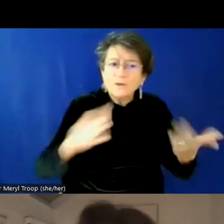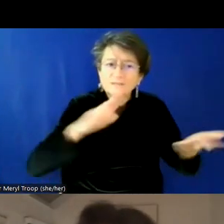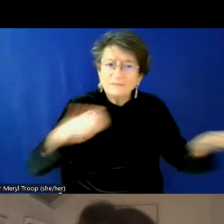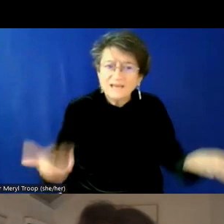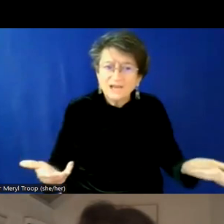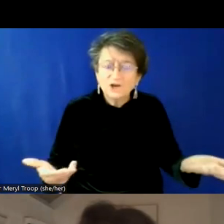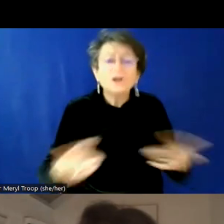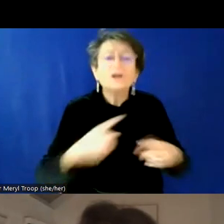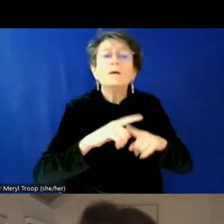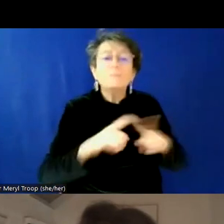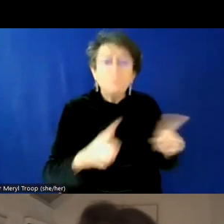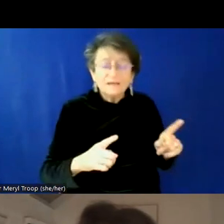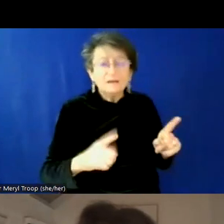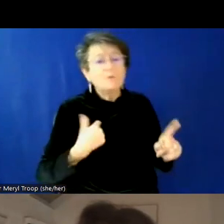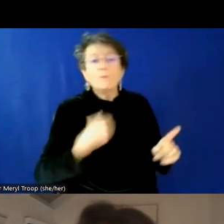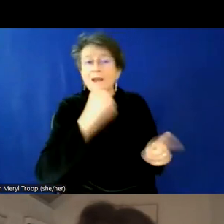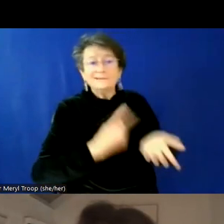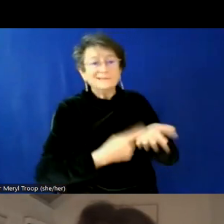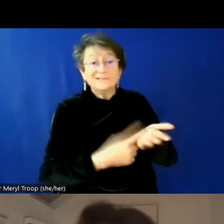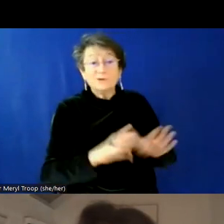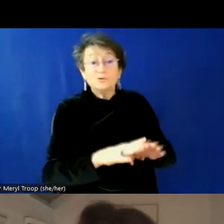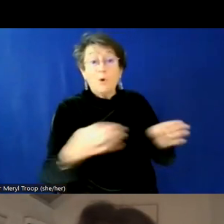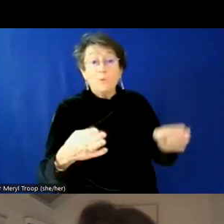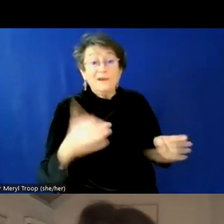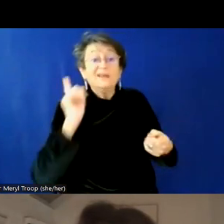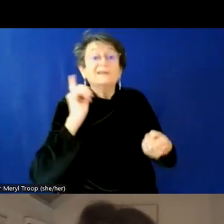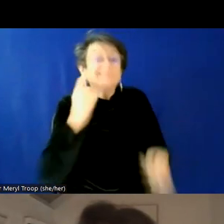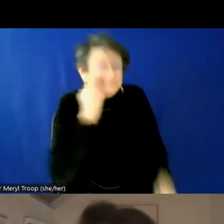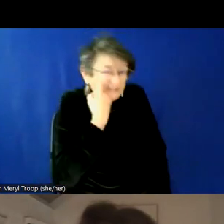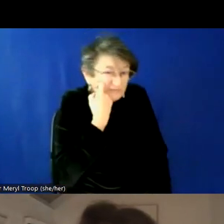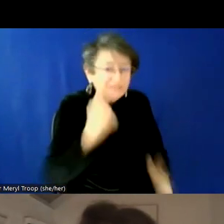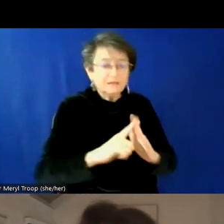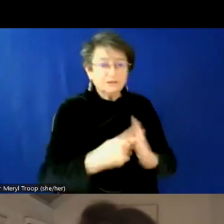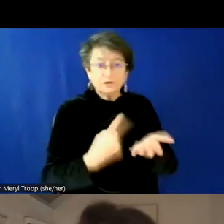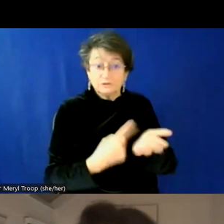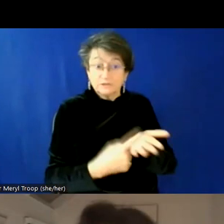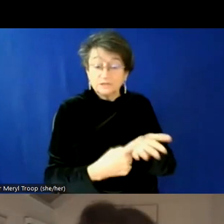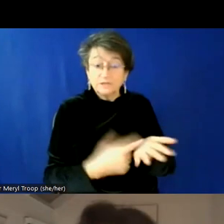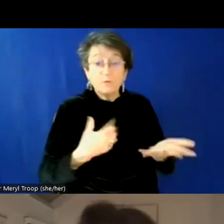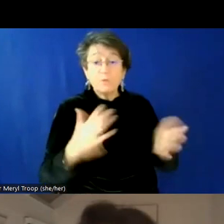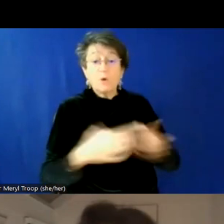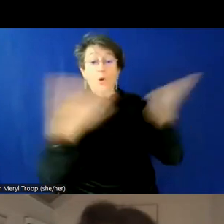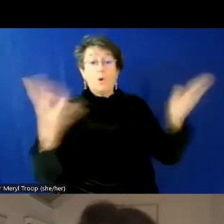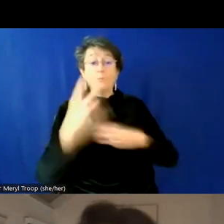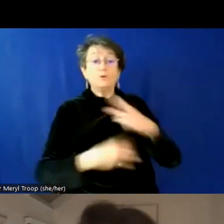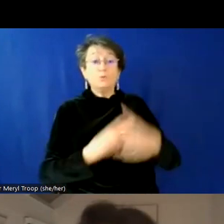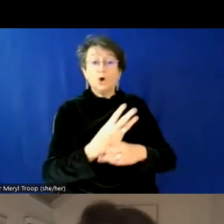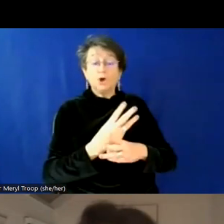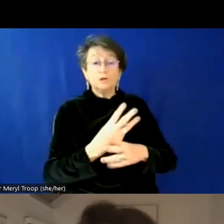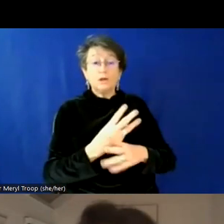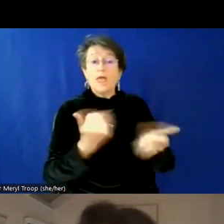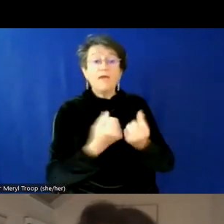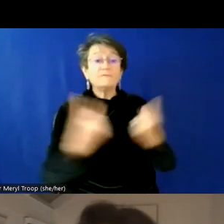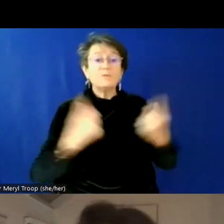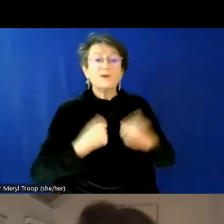but I, I do think if we want a world where everyone can be welcomed, where everyone can thrive, despite the fact that we don't all have